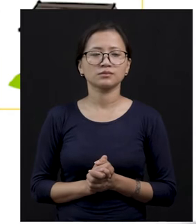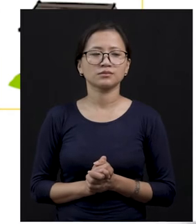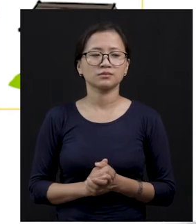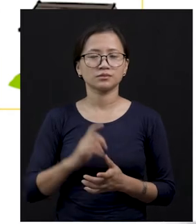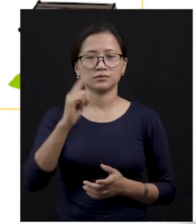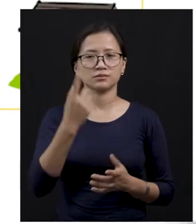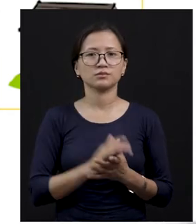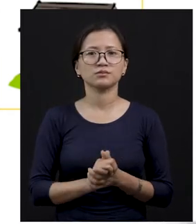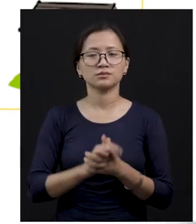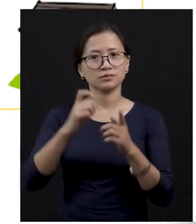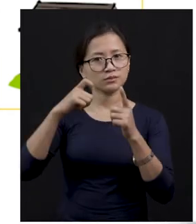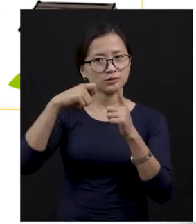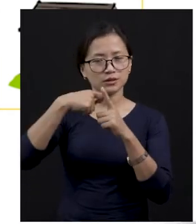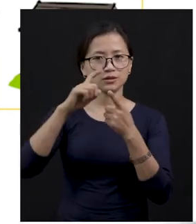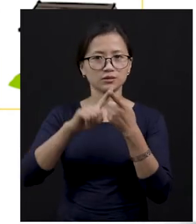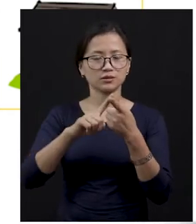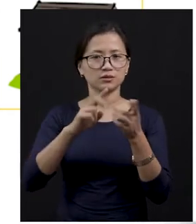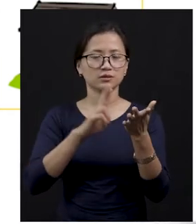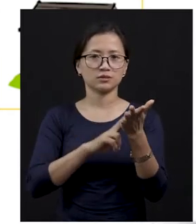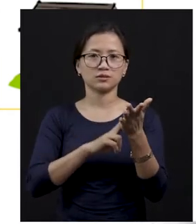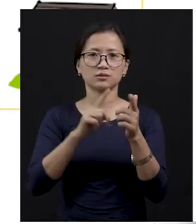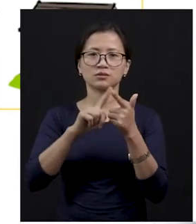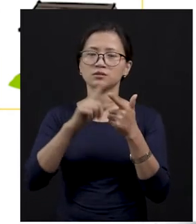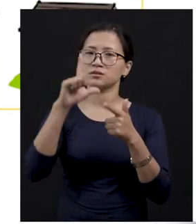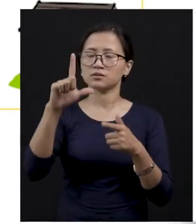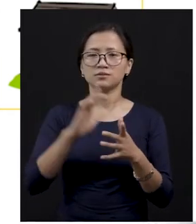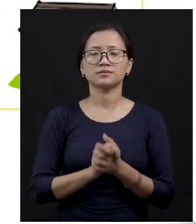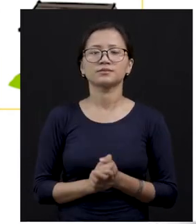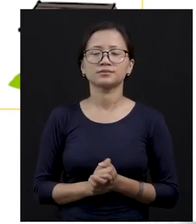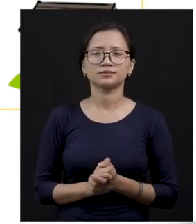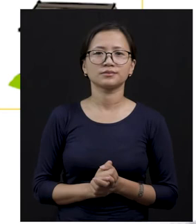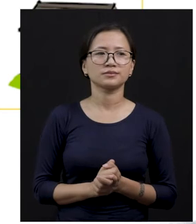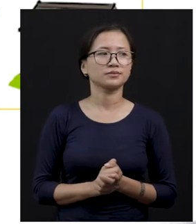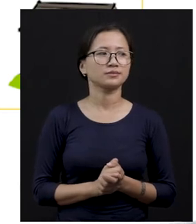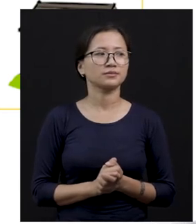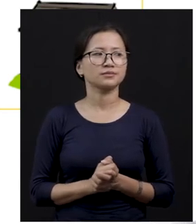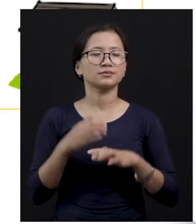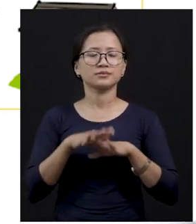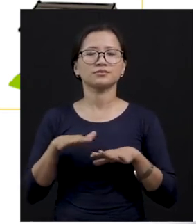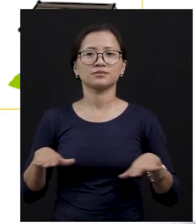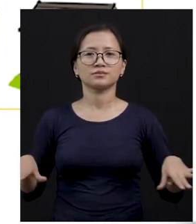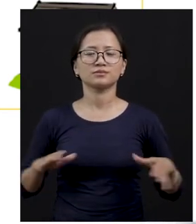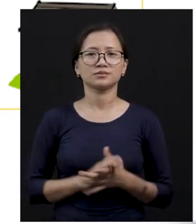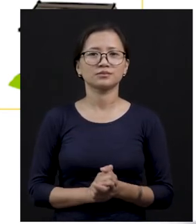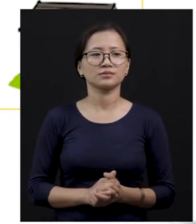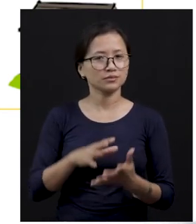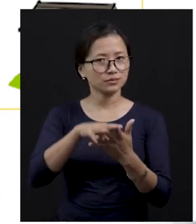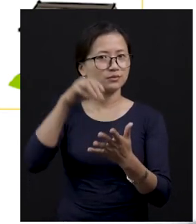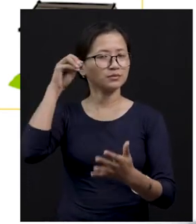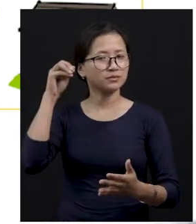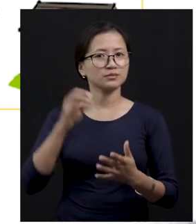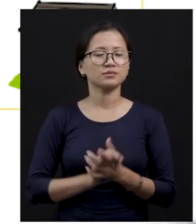Once more, K-E-N-N-E-L, kennel. So, children, you have